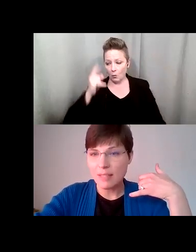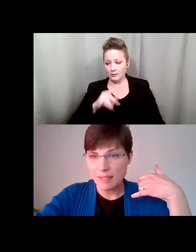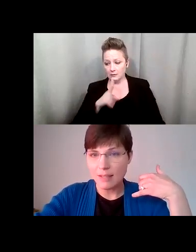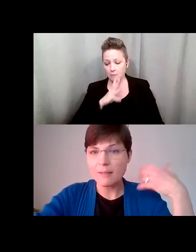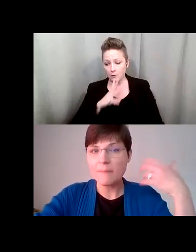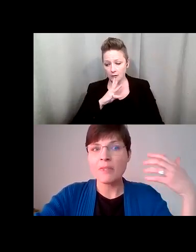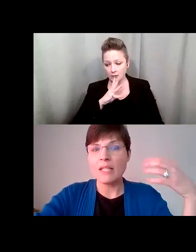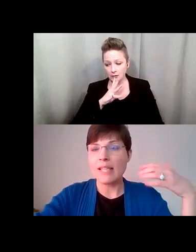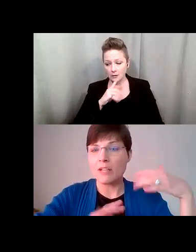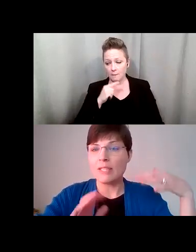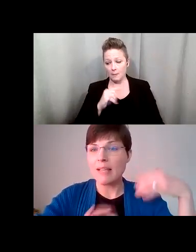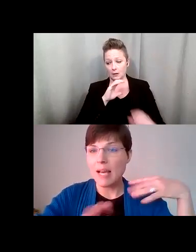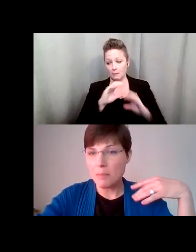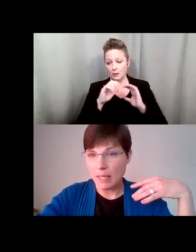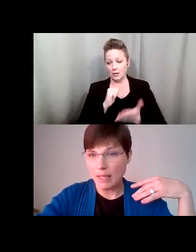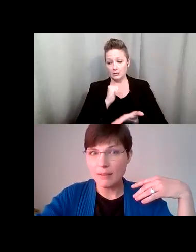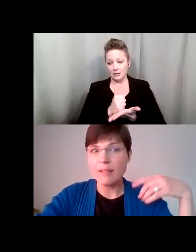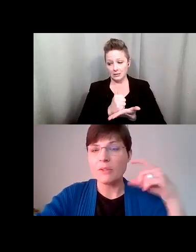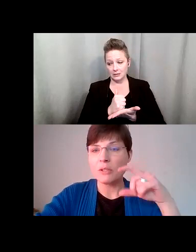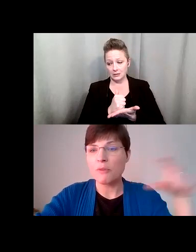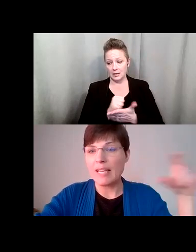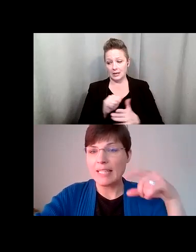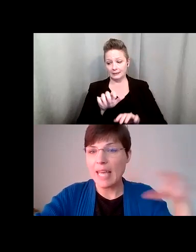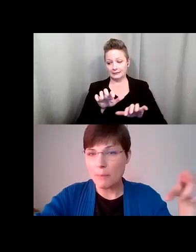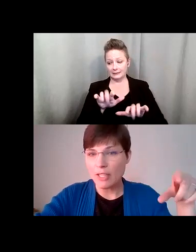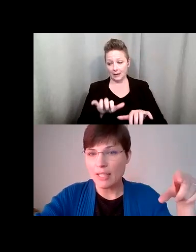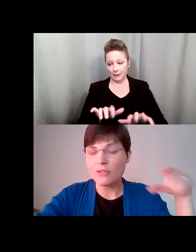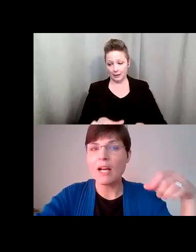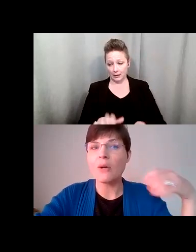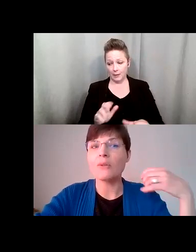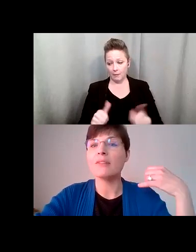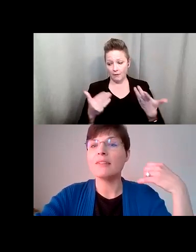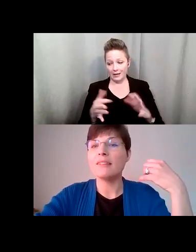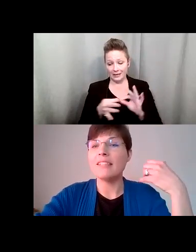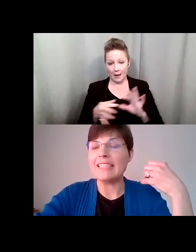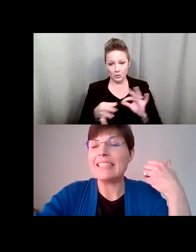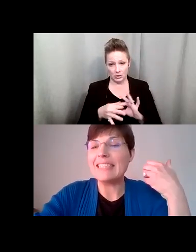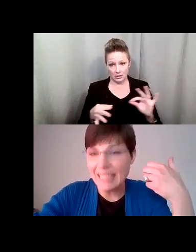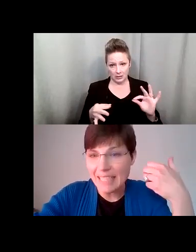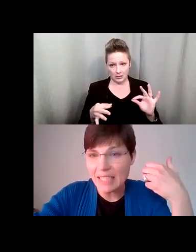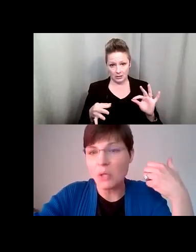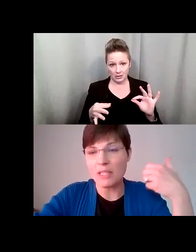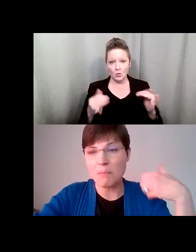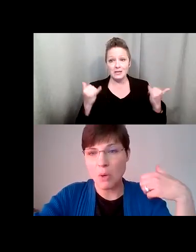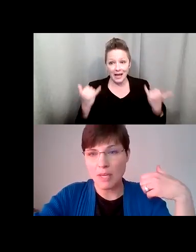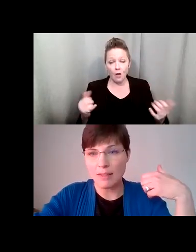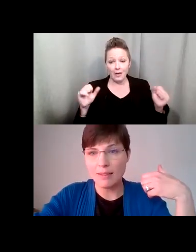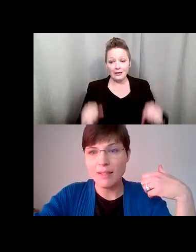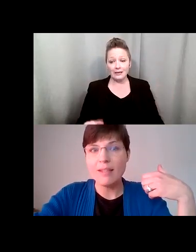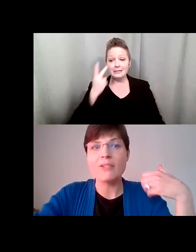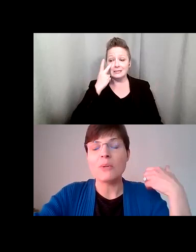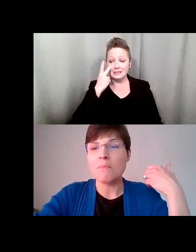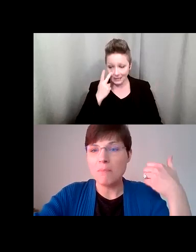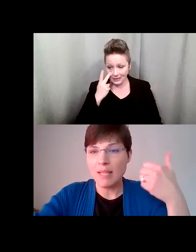assistant is actually typing, so they're providing captioning, so now they can see what's spoken.